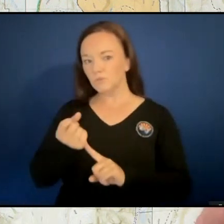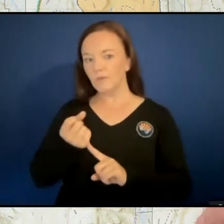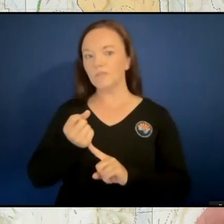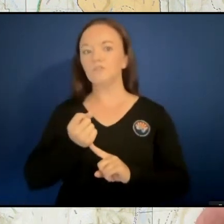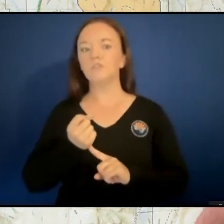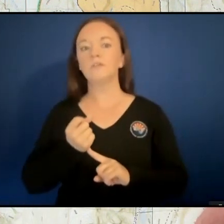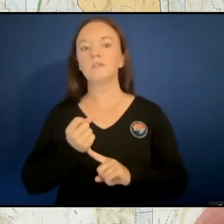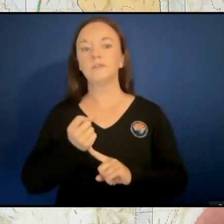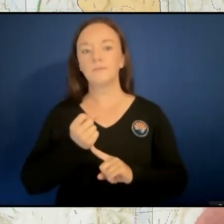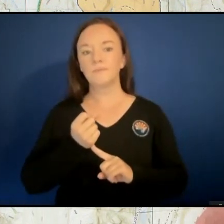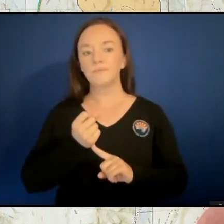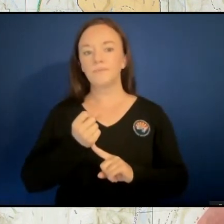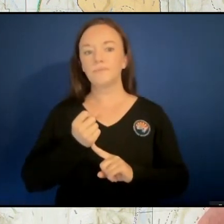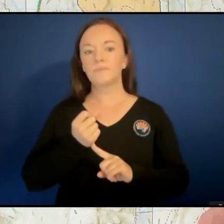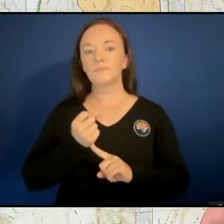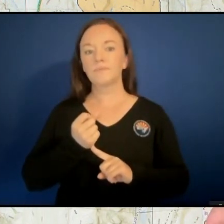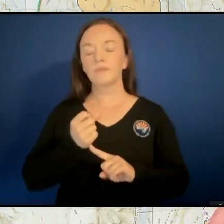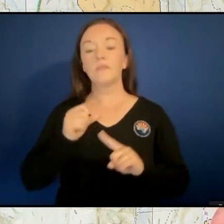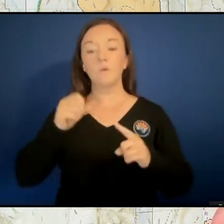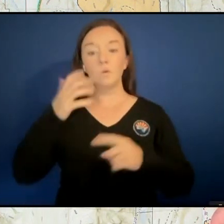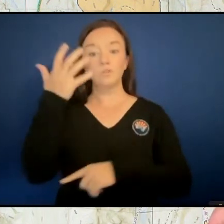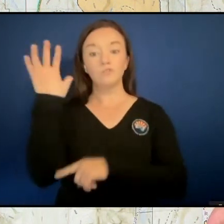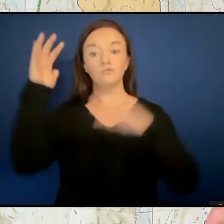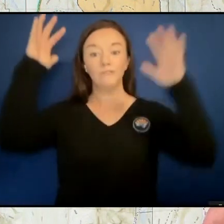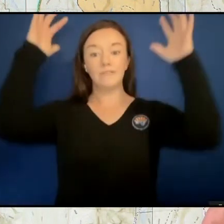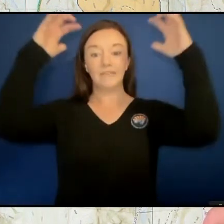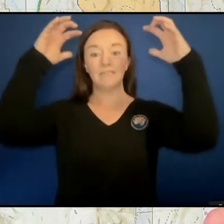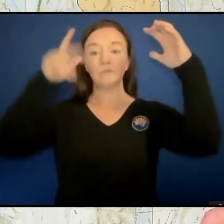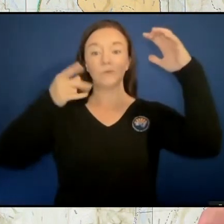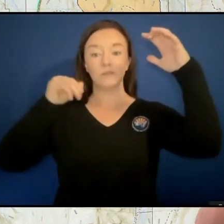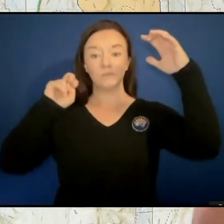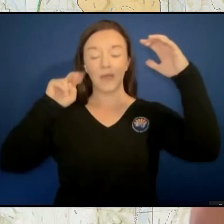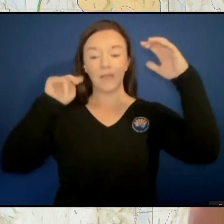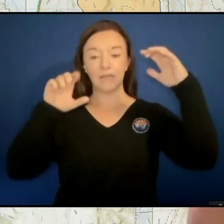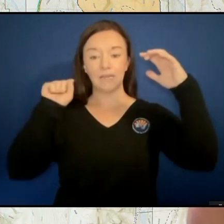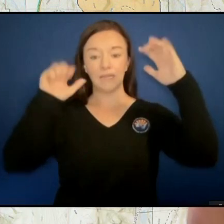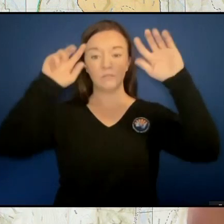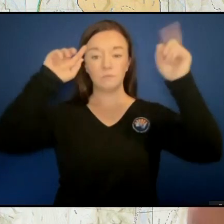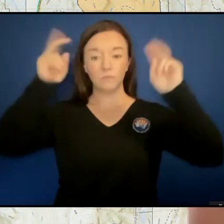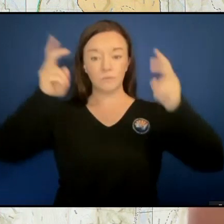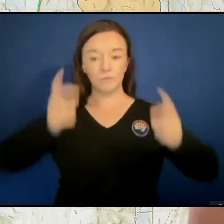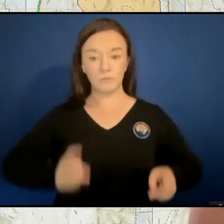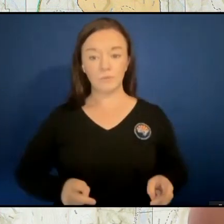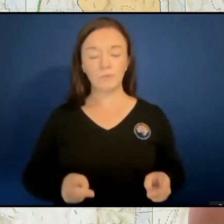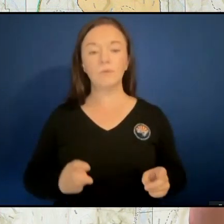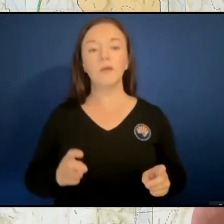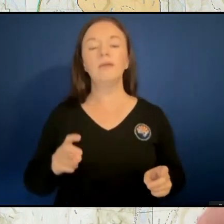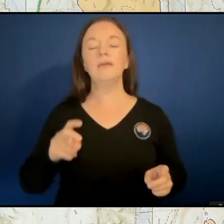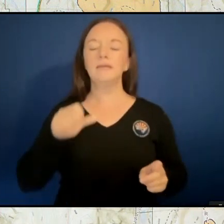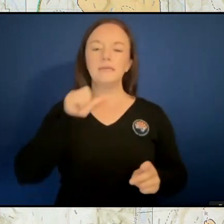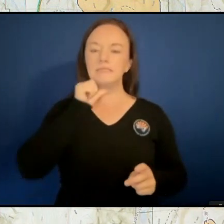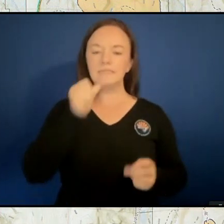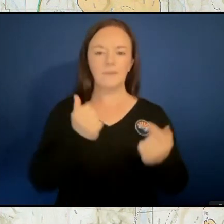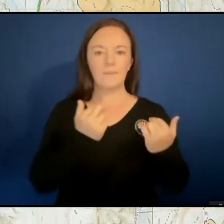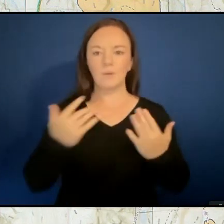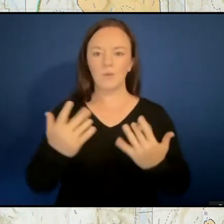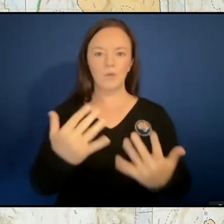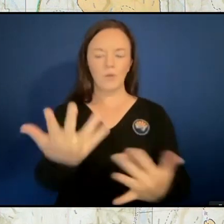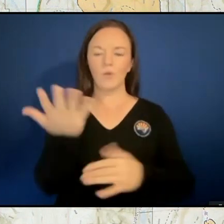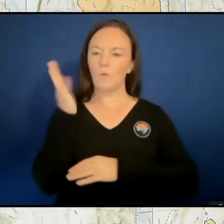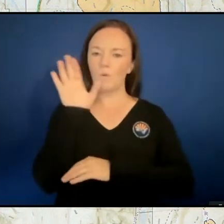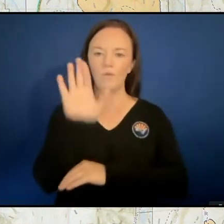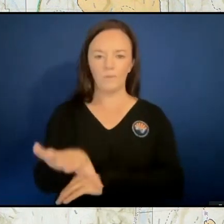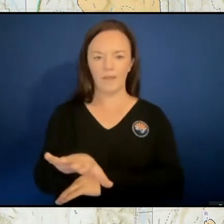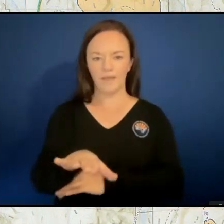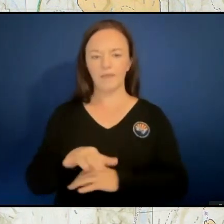burn all the needles off of the pine trees, but it's common for it to scorch the bottom needles when that happens. And then as those needles, they fall